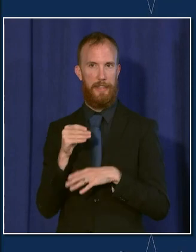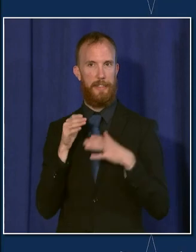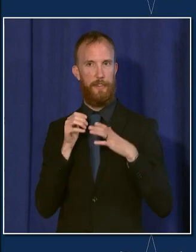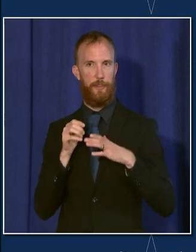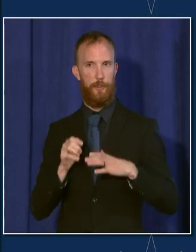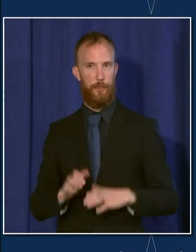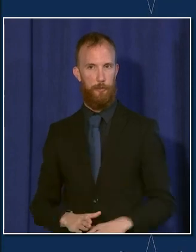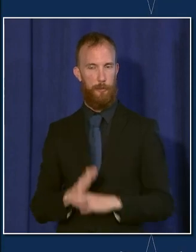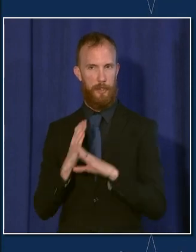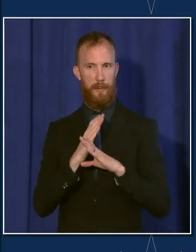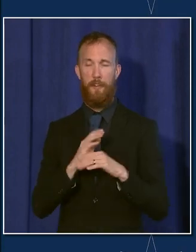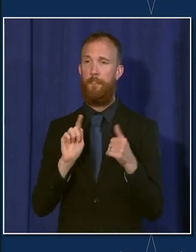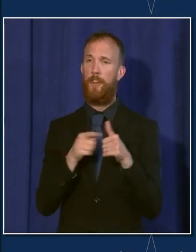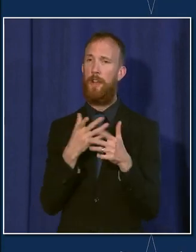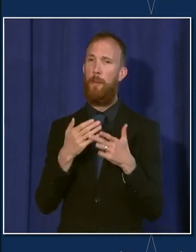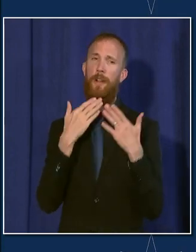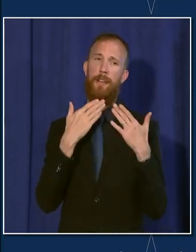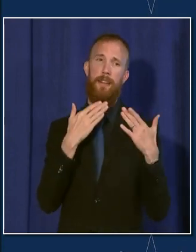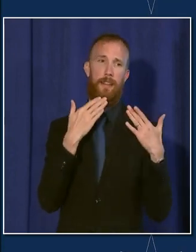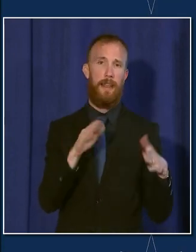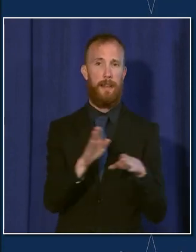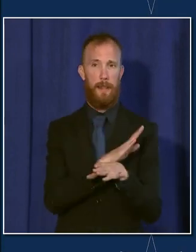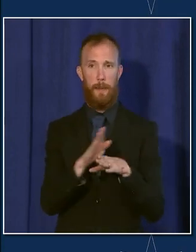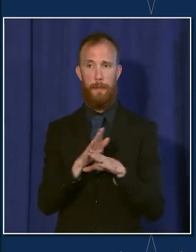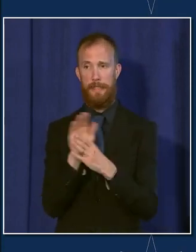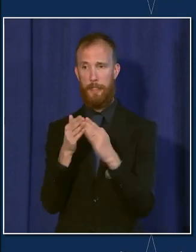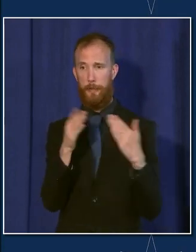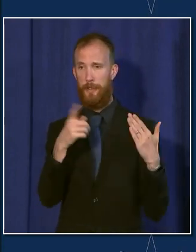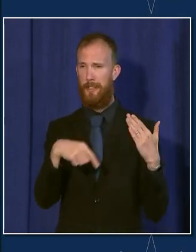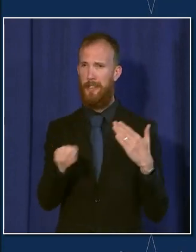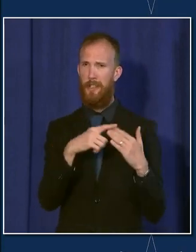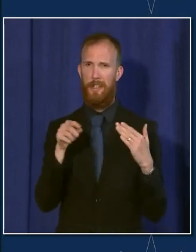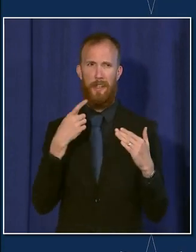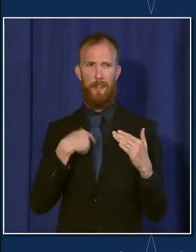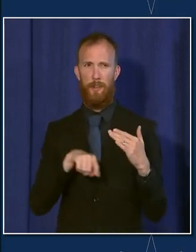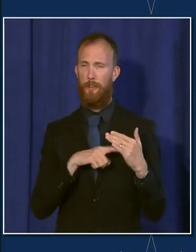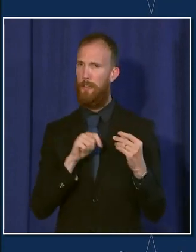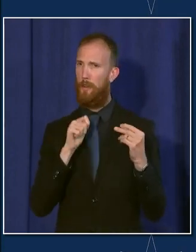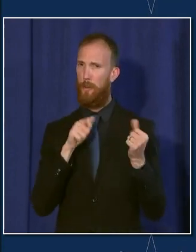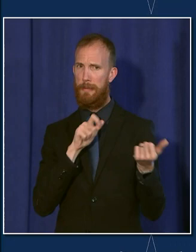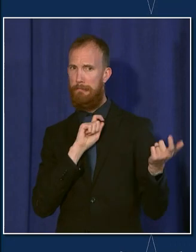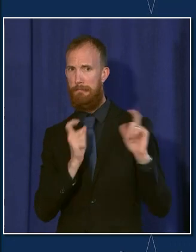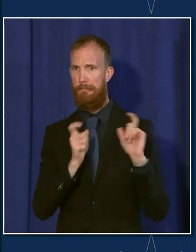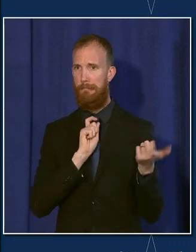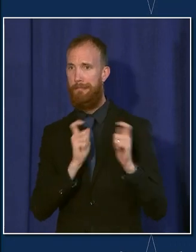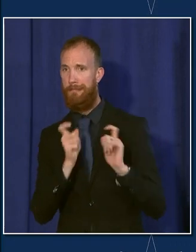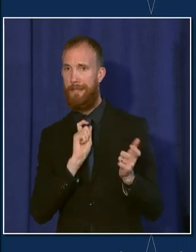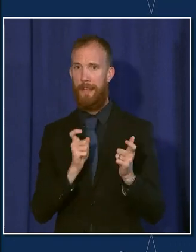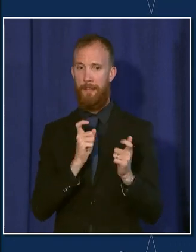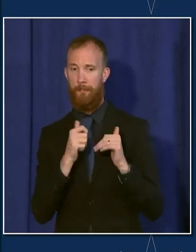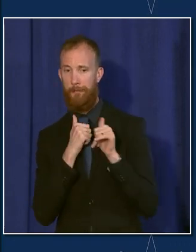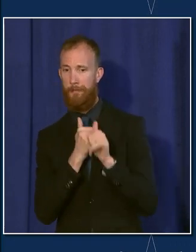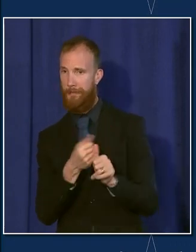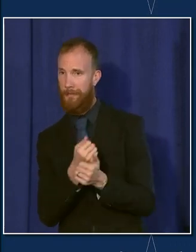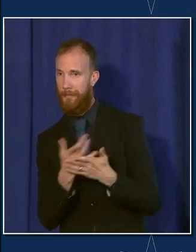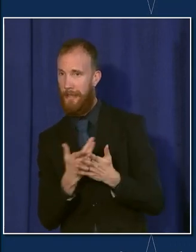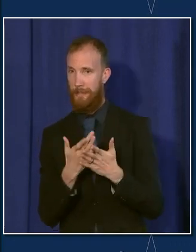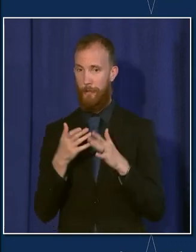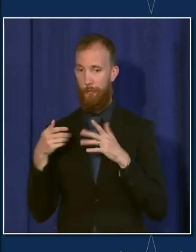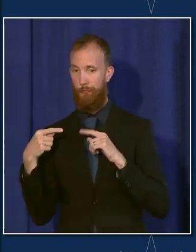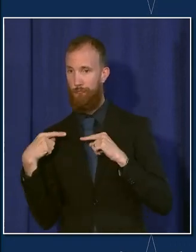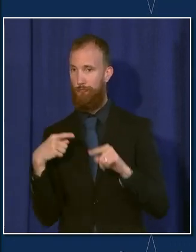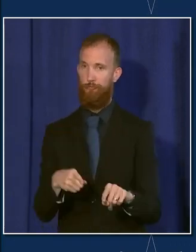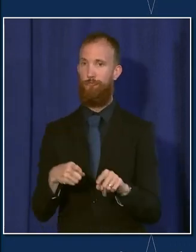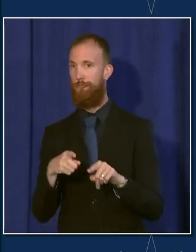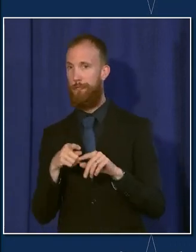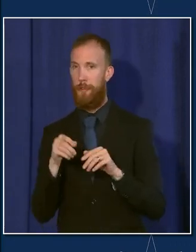and foremost thank our business community for continuing to adapt during the pandemic. It has been a rigorous road to